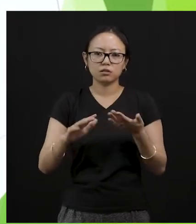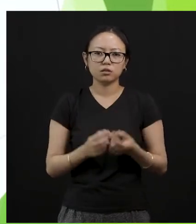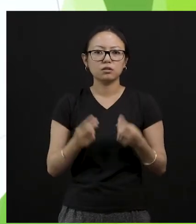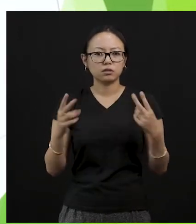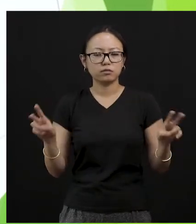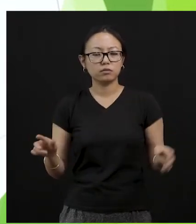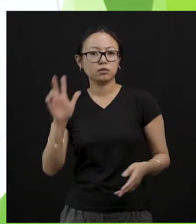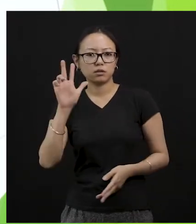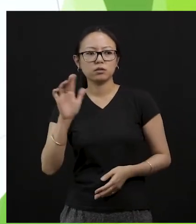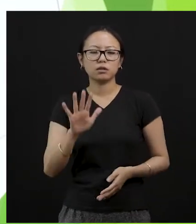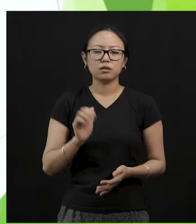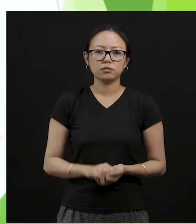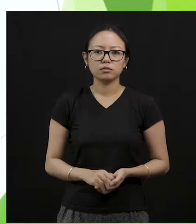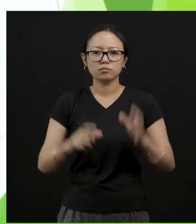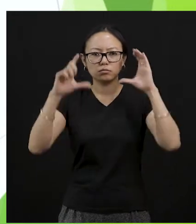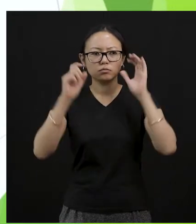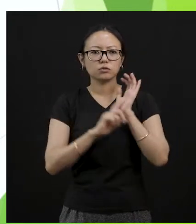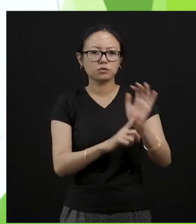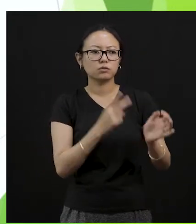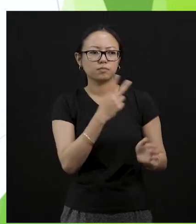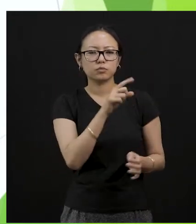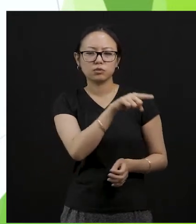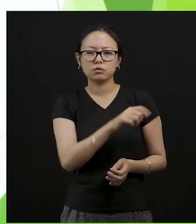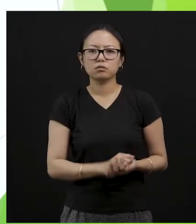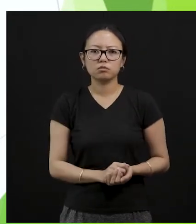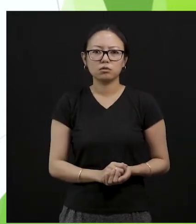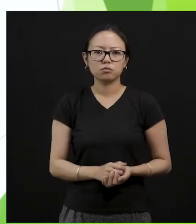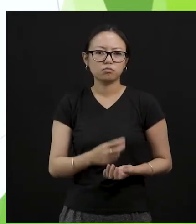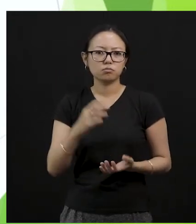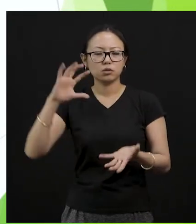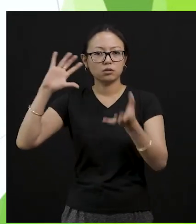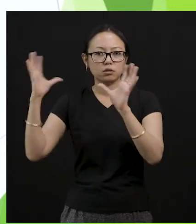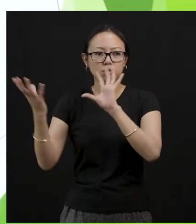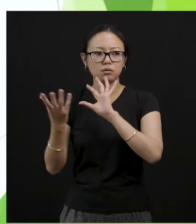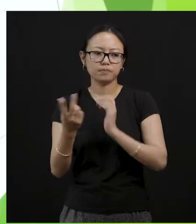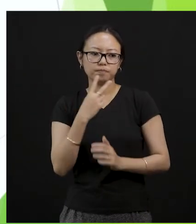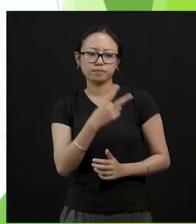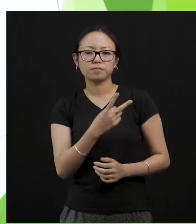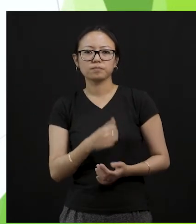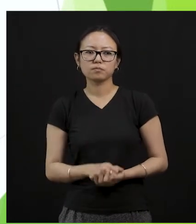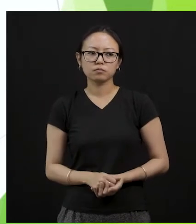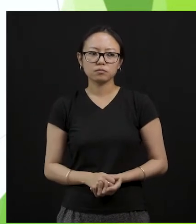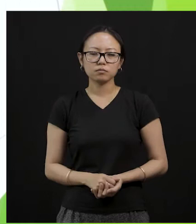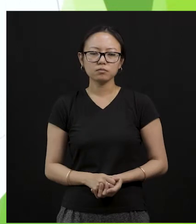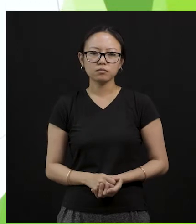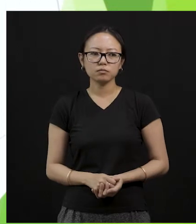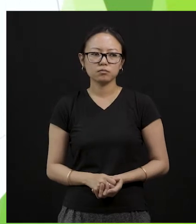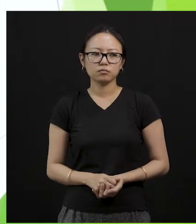is how the earth looks like and to utmost surprise